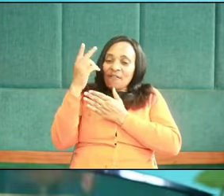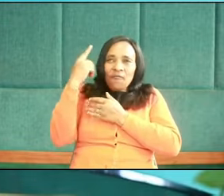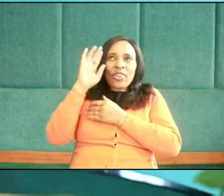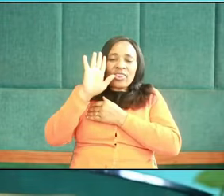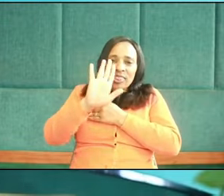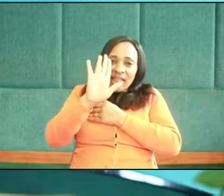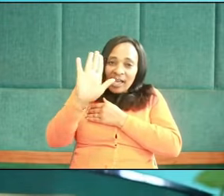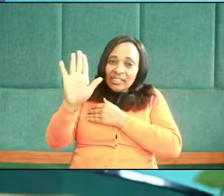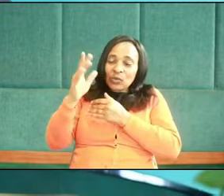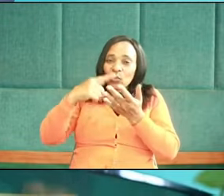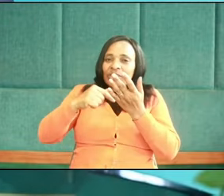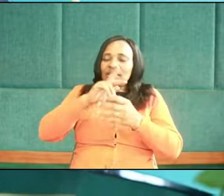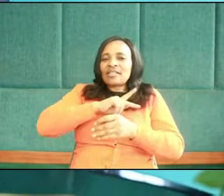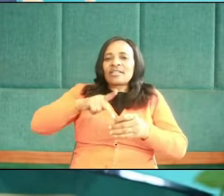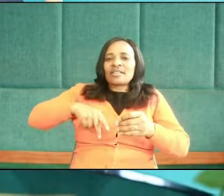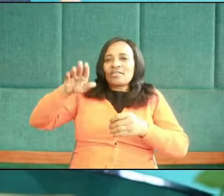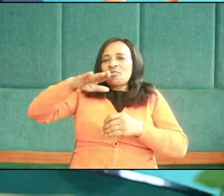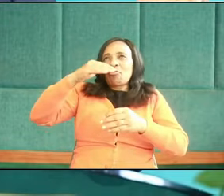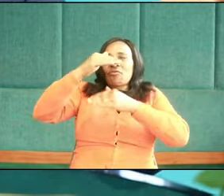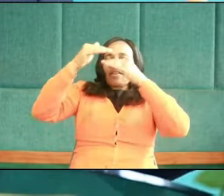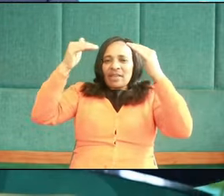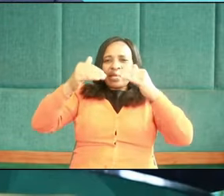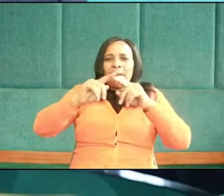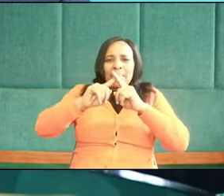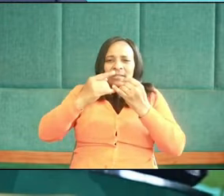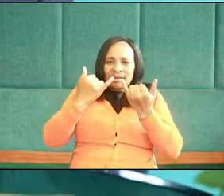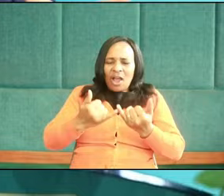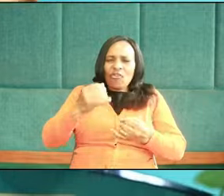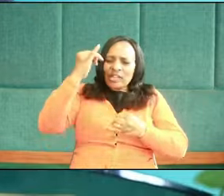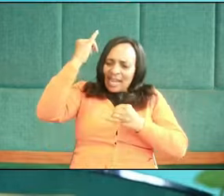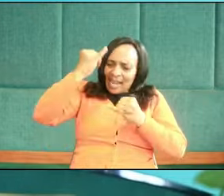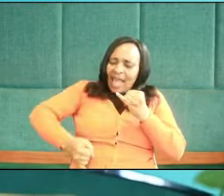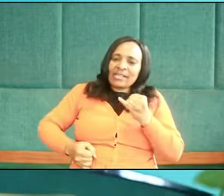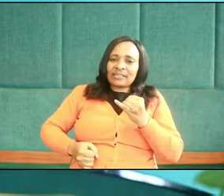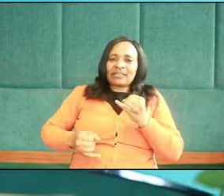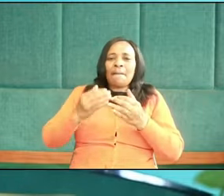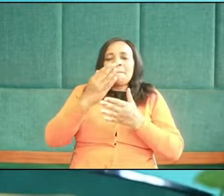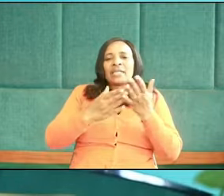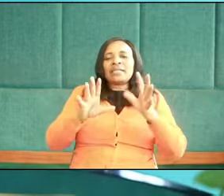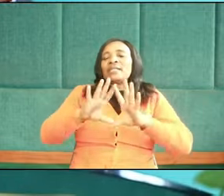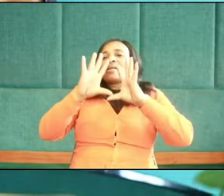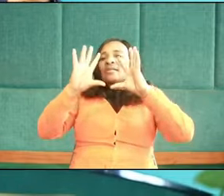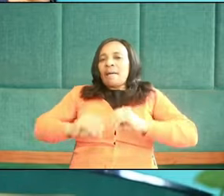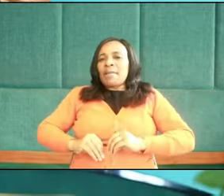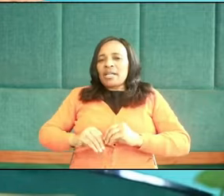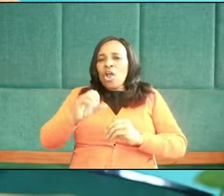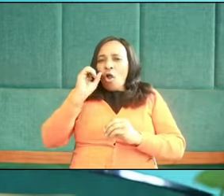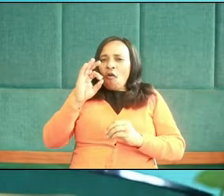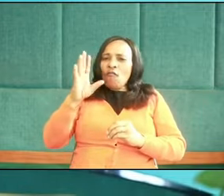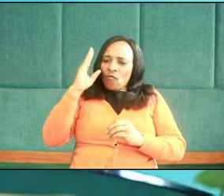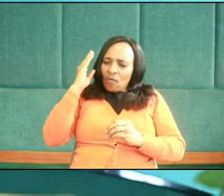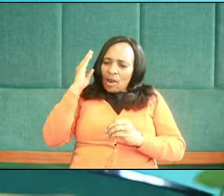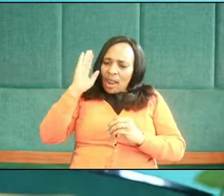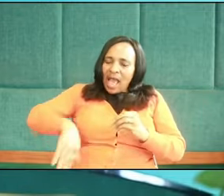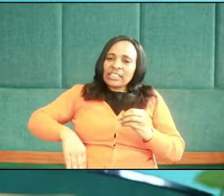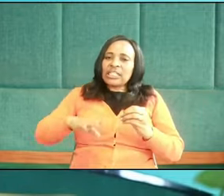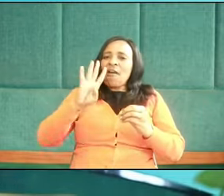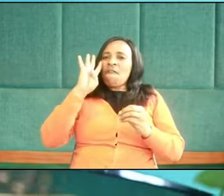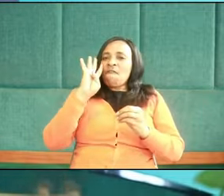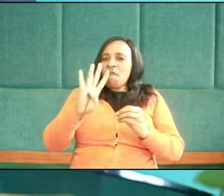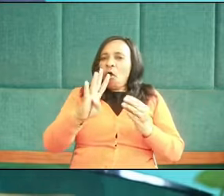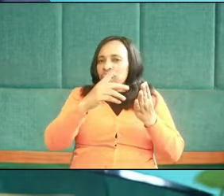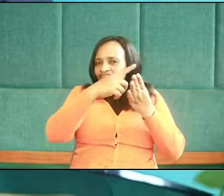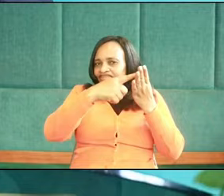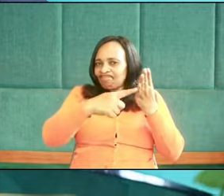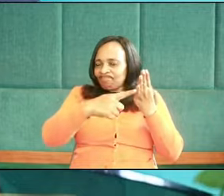kingdom of heaven. The first part of Marka is a summary of the last four beatitudes of